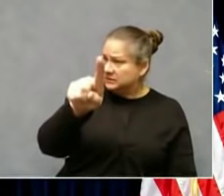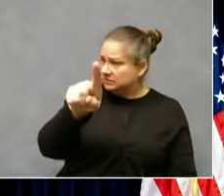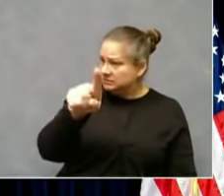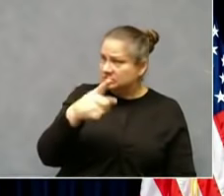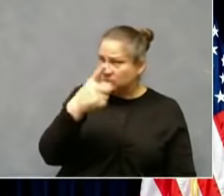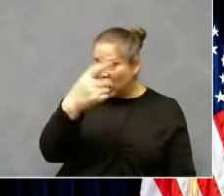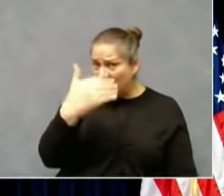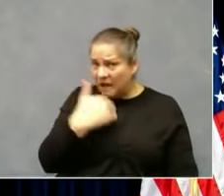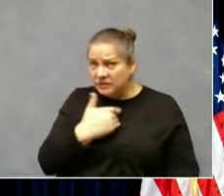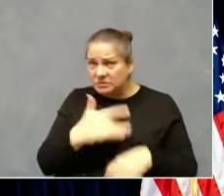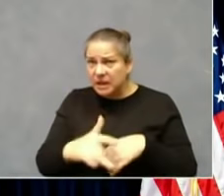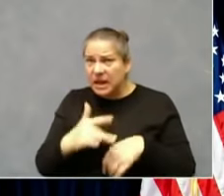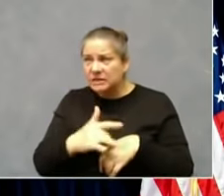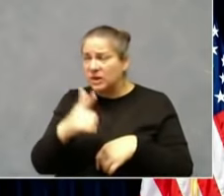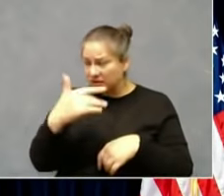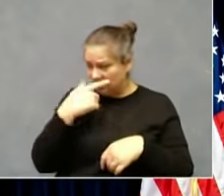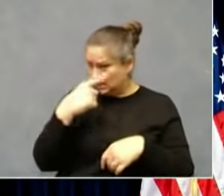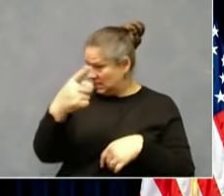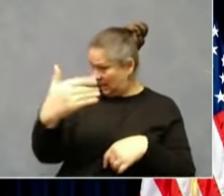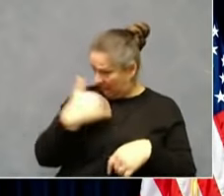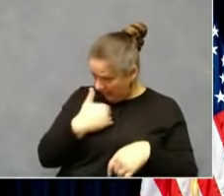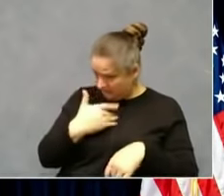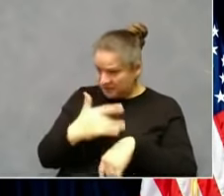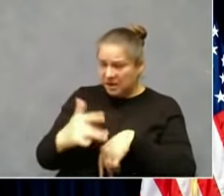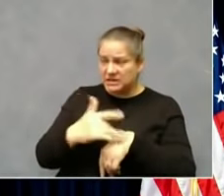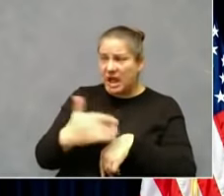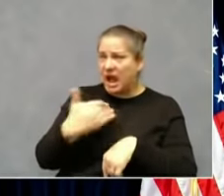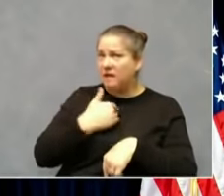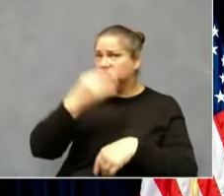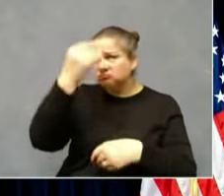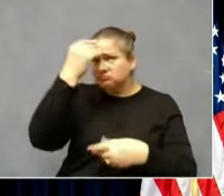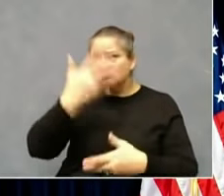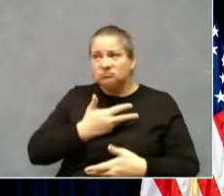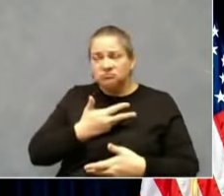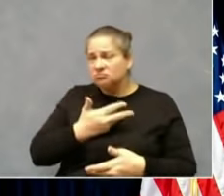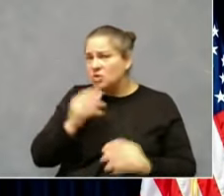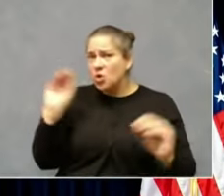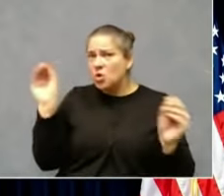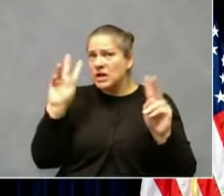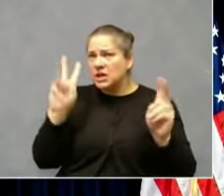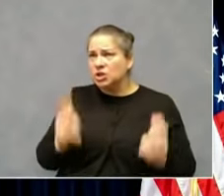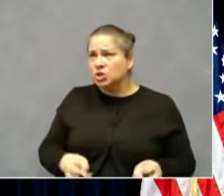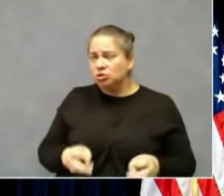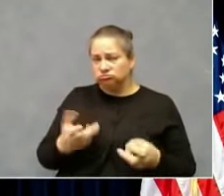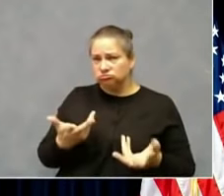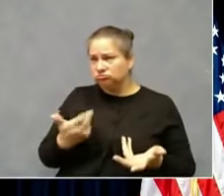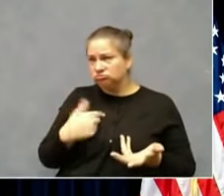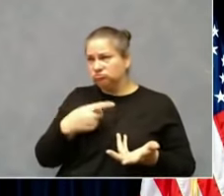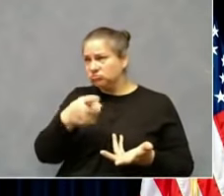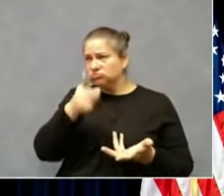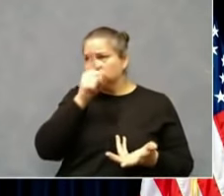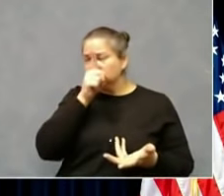they've not indicated to us, at least publicly, that there is an issue here in northern Kentucky. You saying that's different?